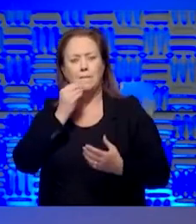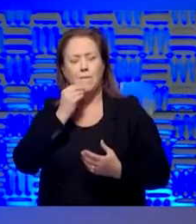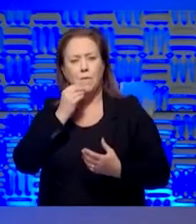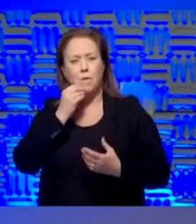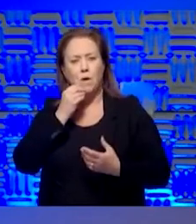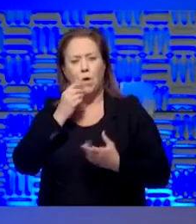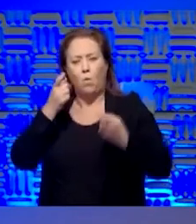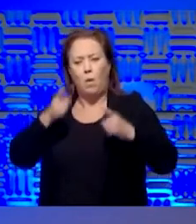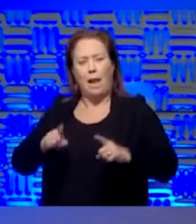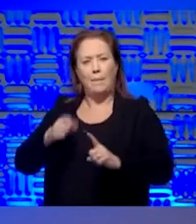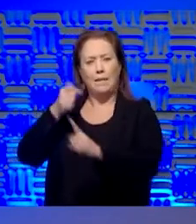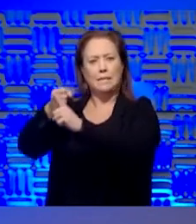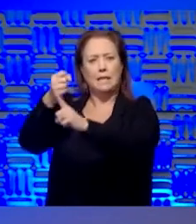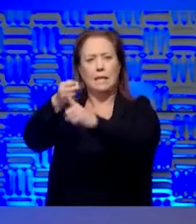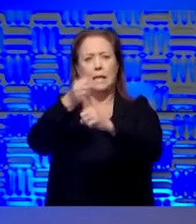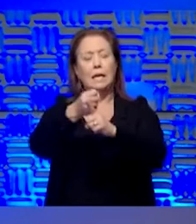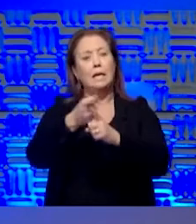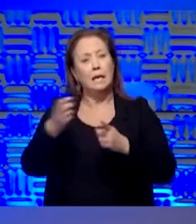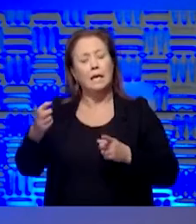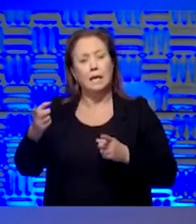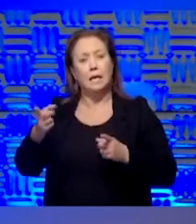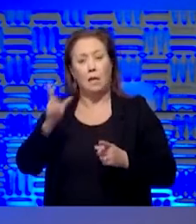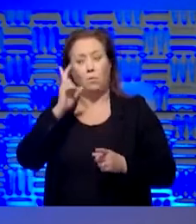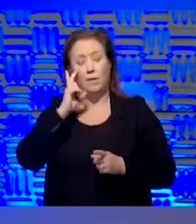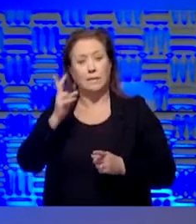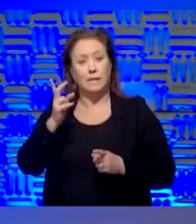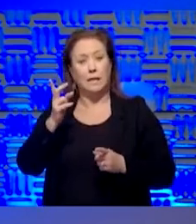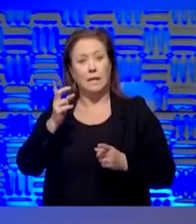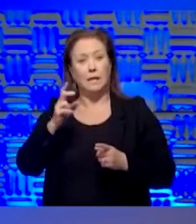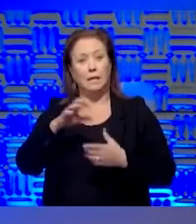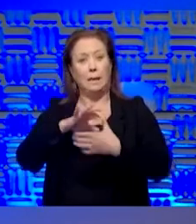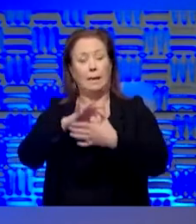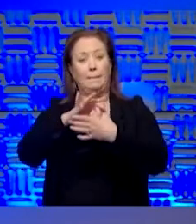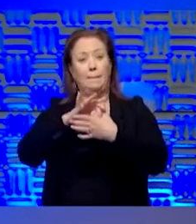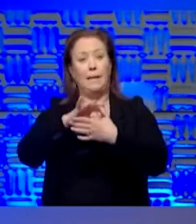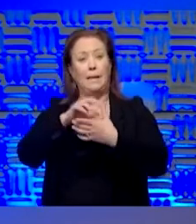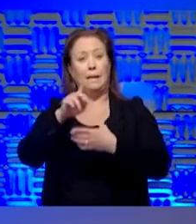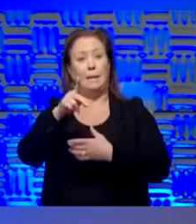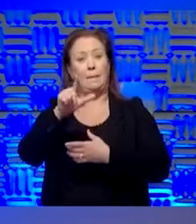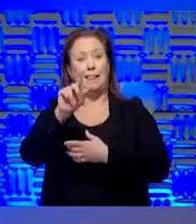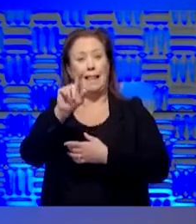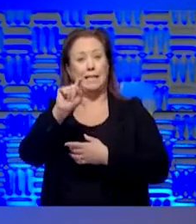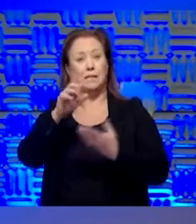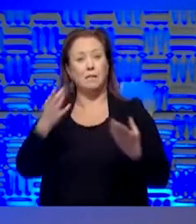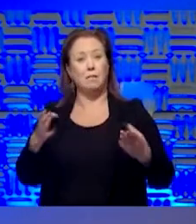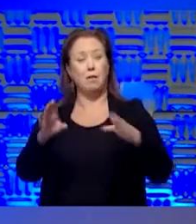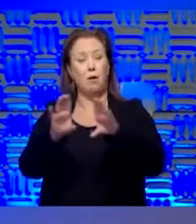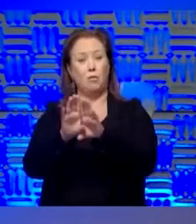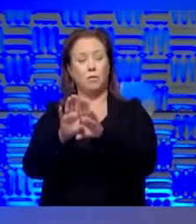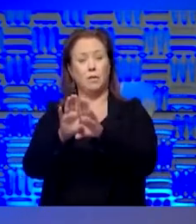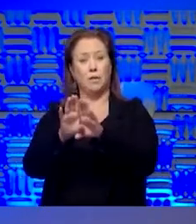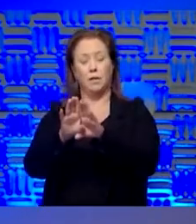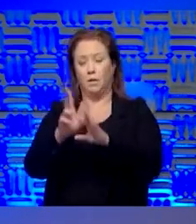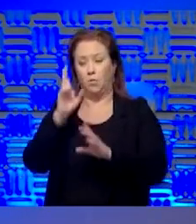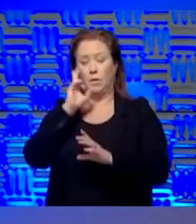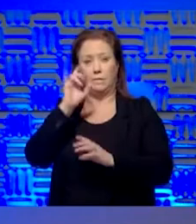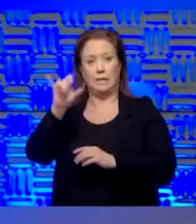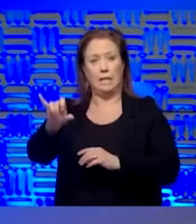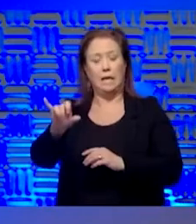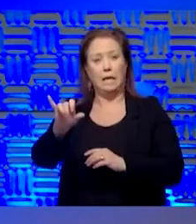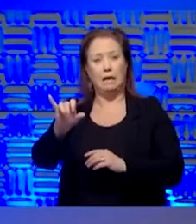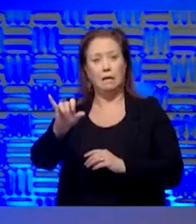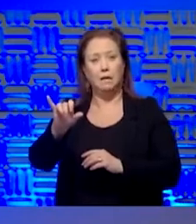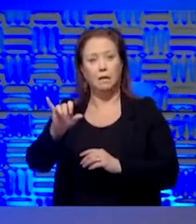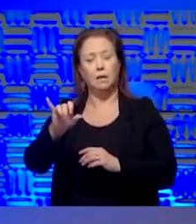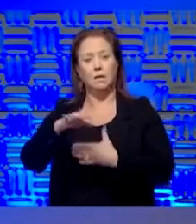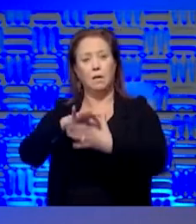and those things shut down. And that's very real because we've already seen meat plants shutting down. So that's an already kink in